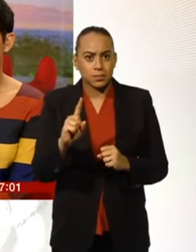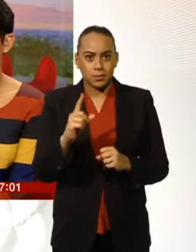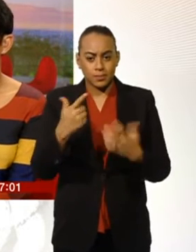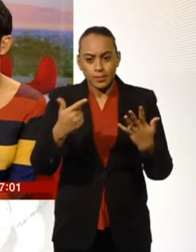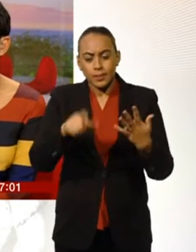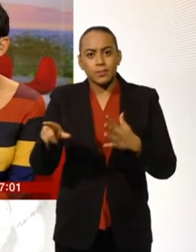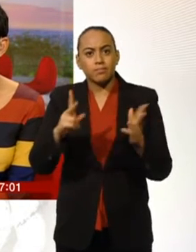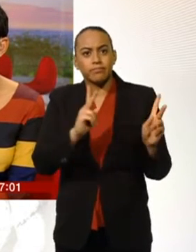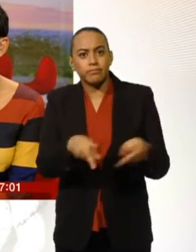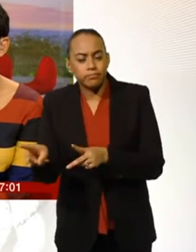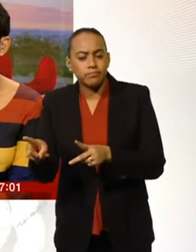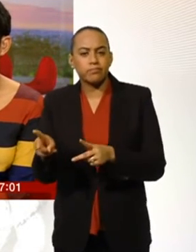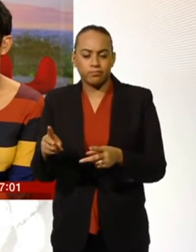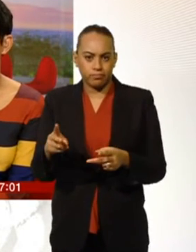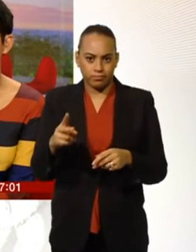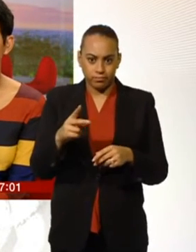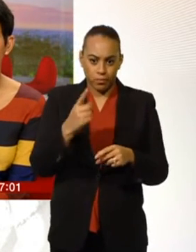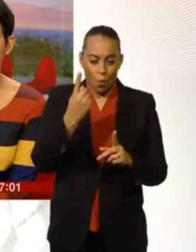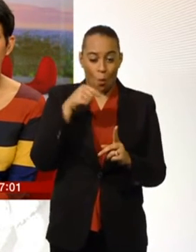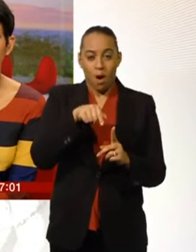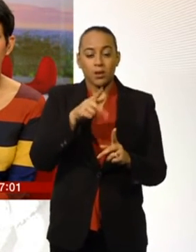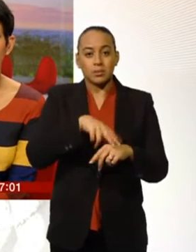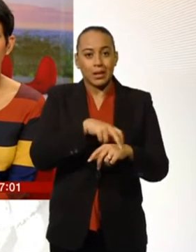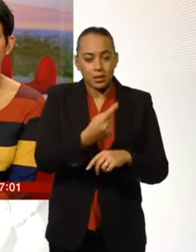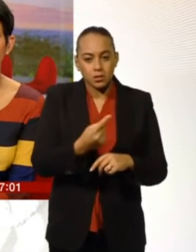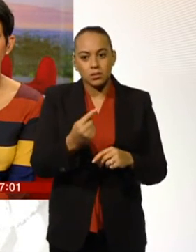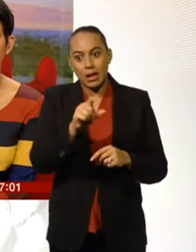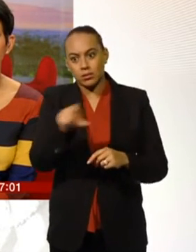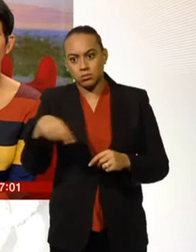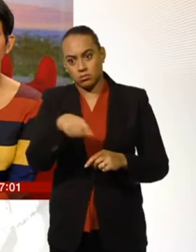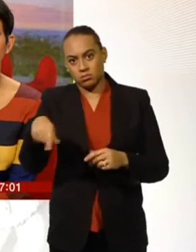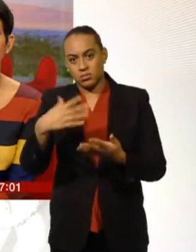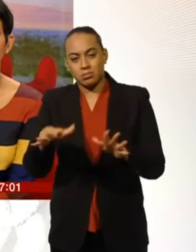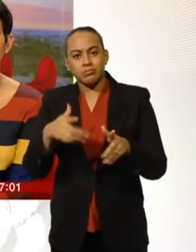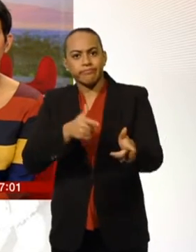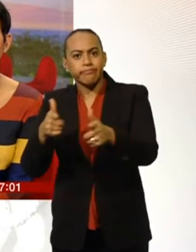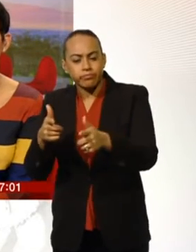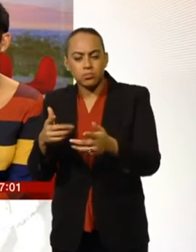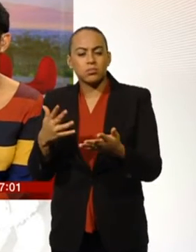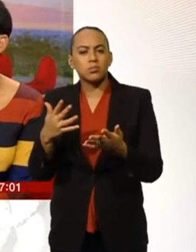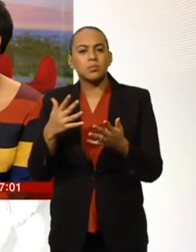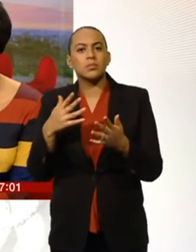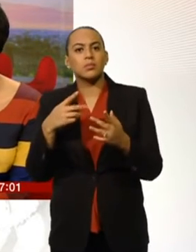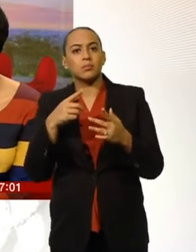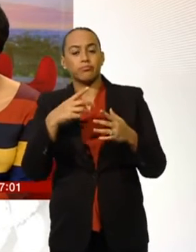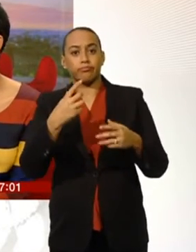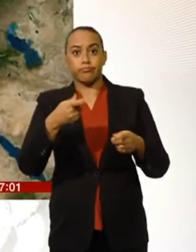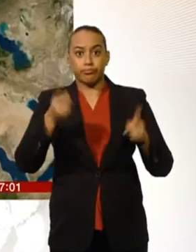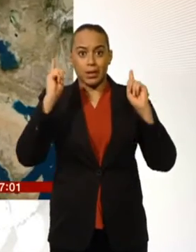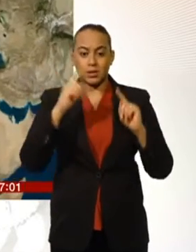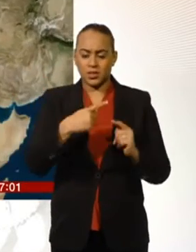officer. There's no indication yet of who might be behind the assault, but the Indonesian president has termed the attacks as an act of terror.